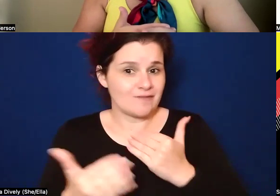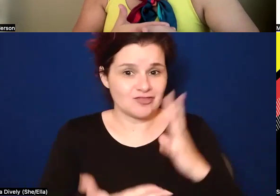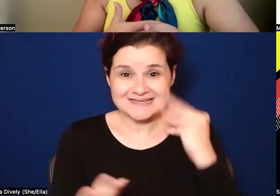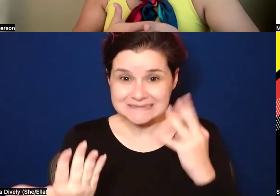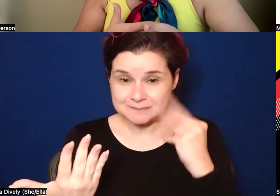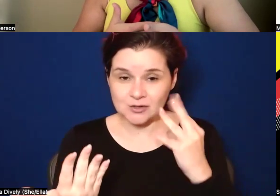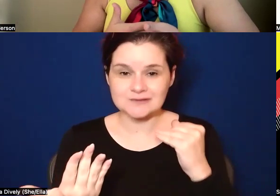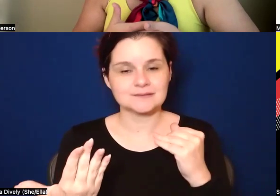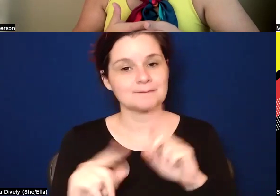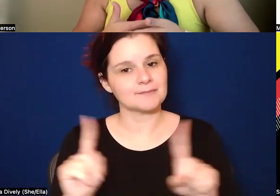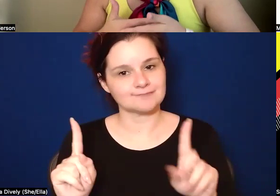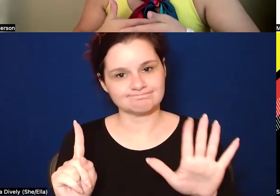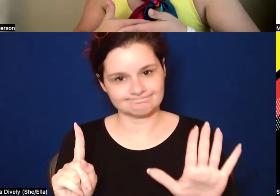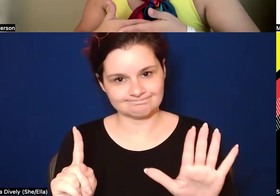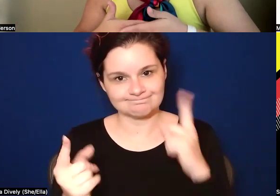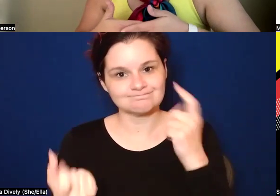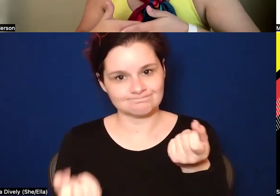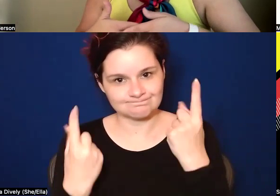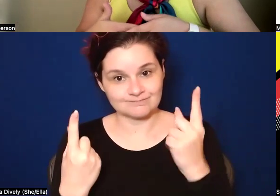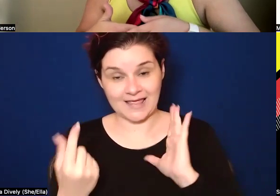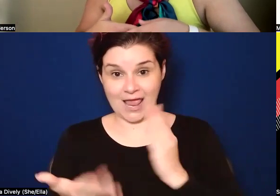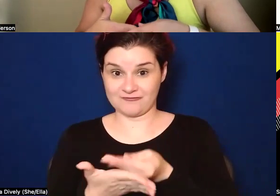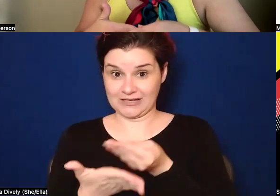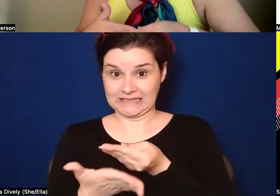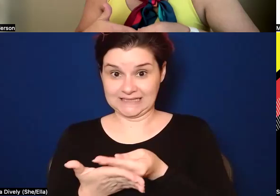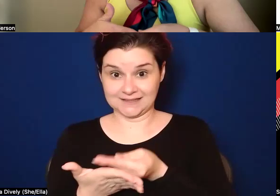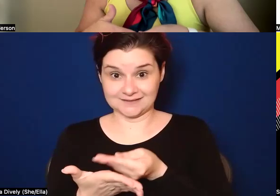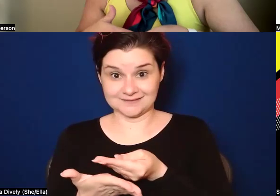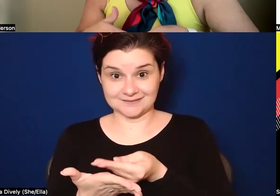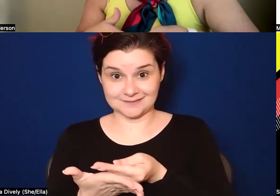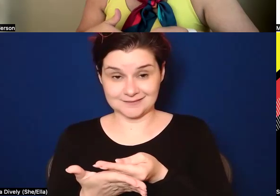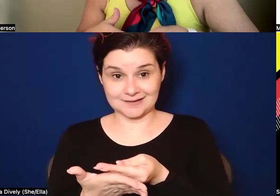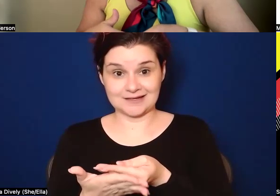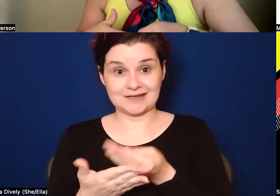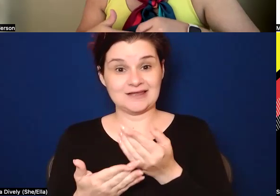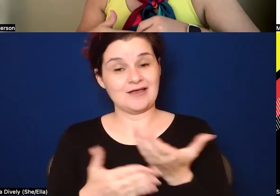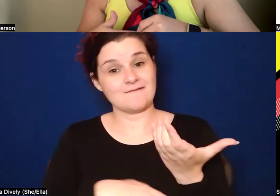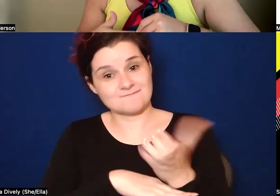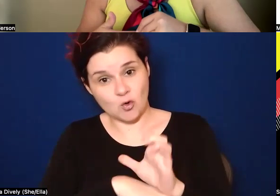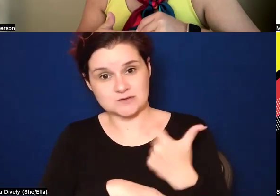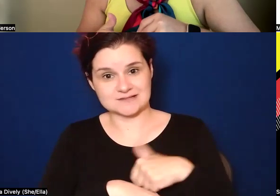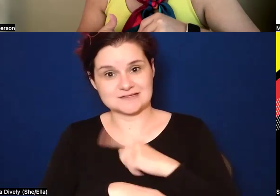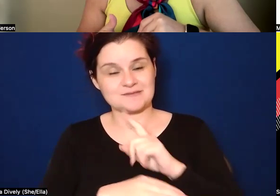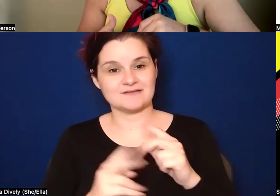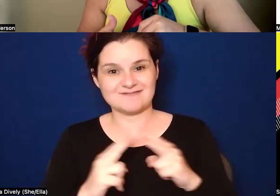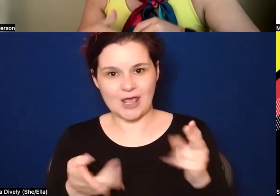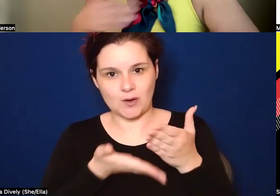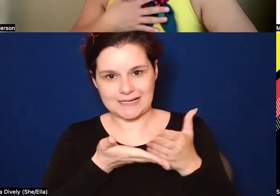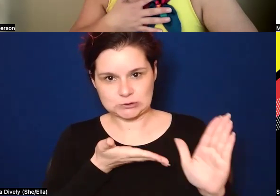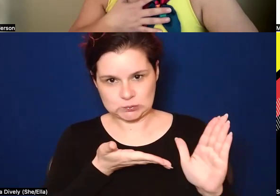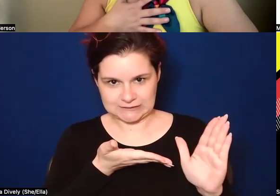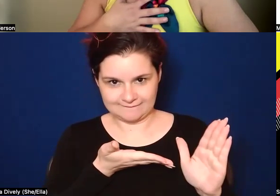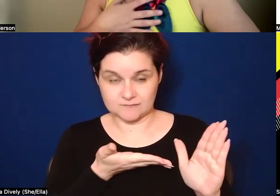But we also understand that our funding streams, um, force us to be very exclusive. And